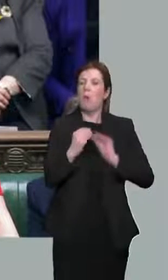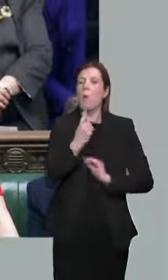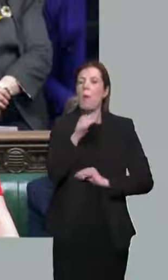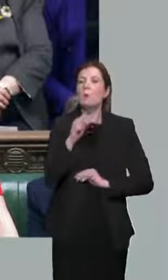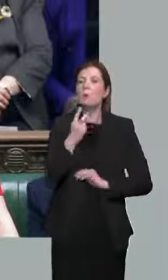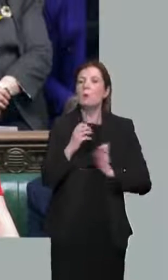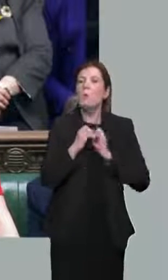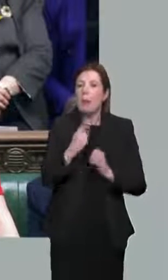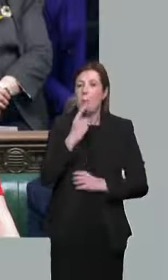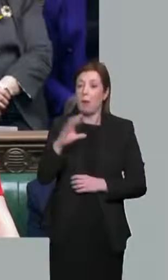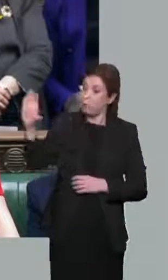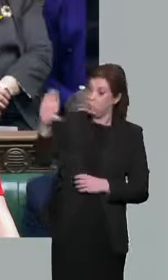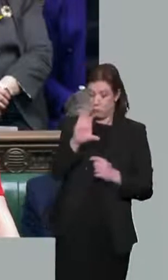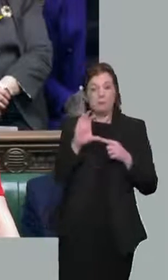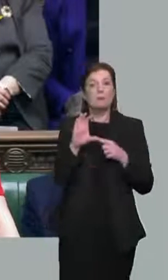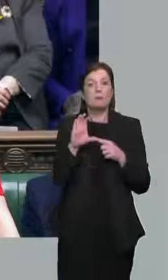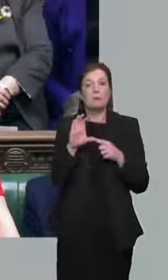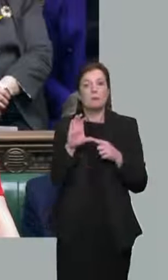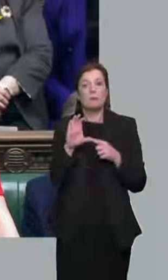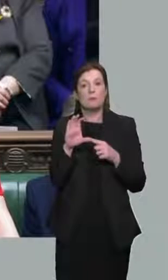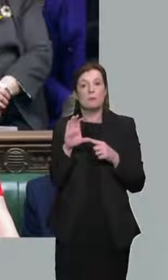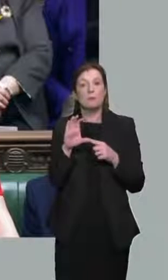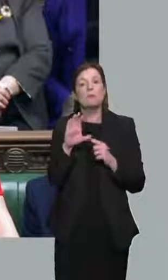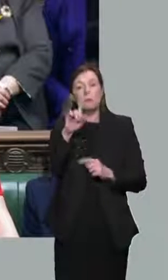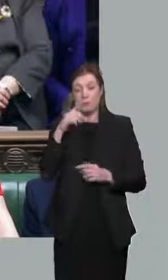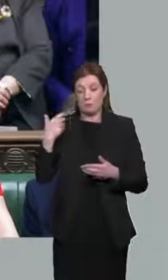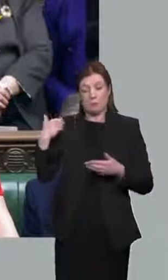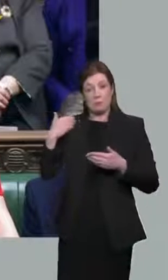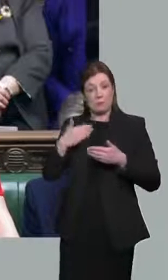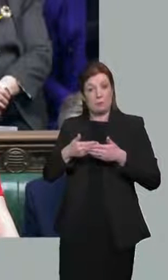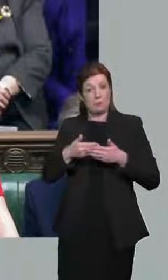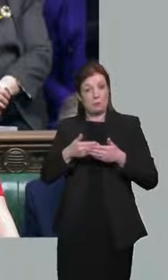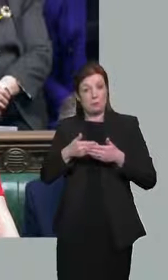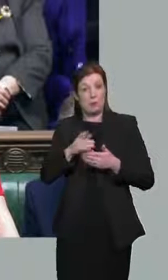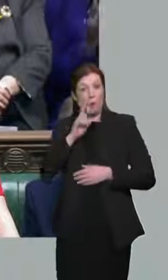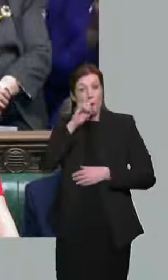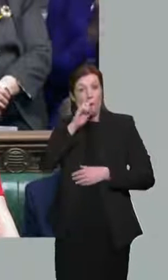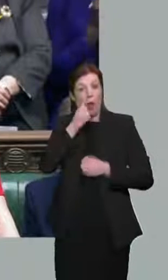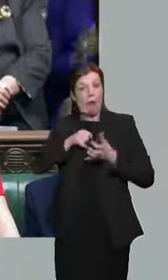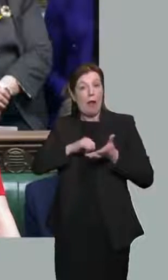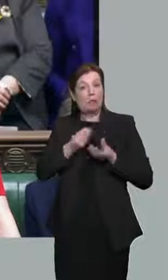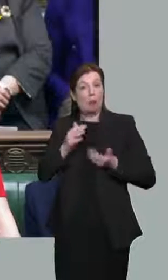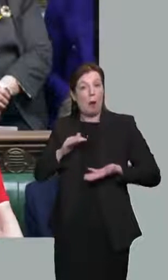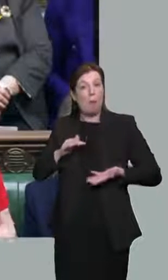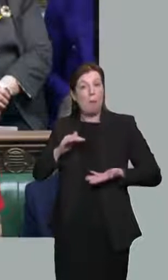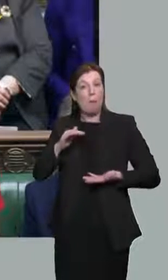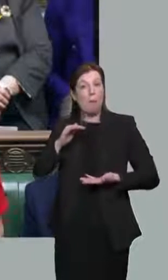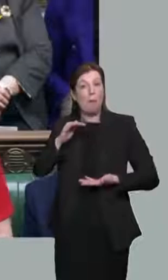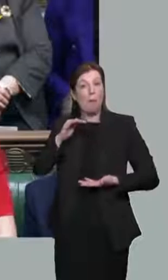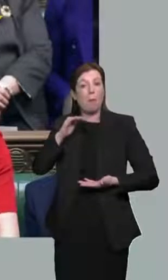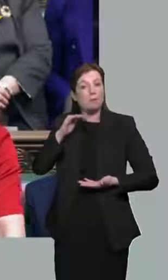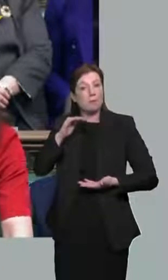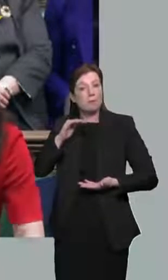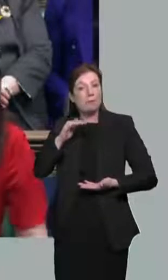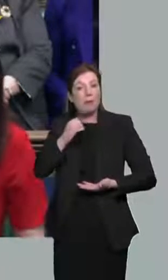billion. Now, because of the continued rise in global oil and gas prices, it would today